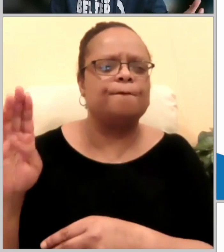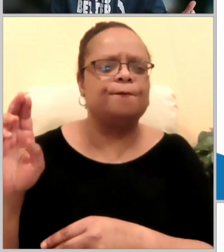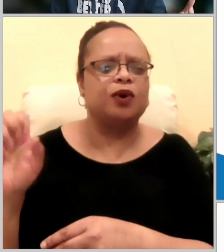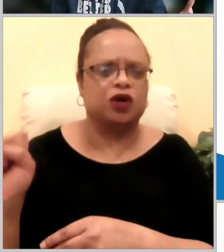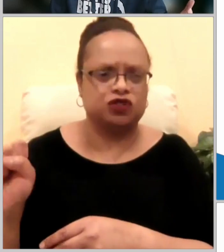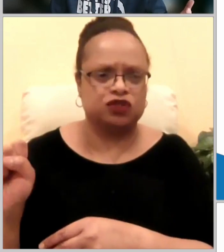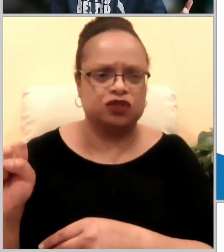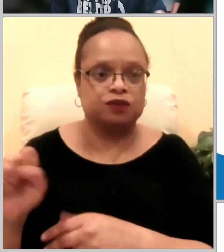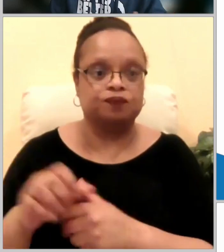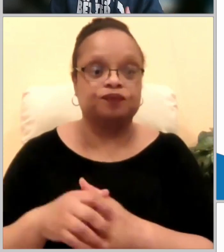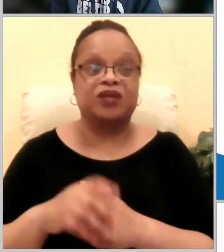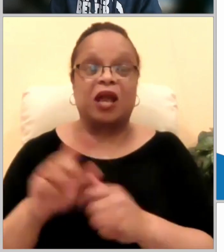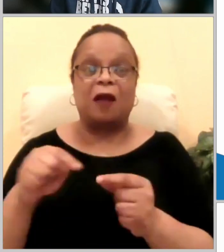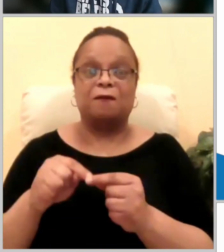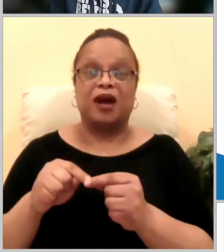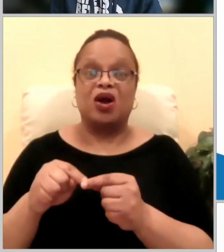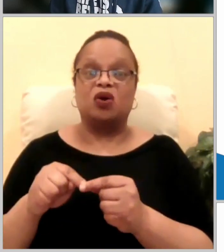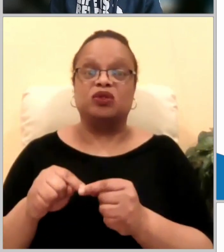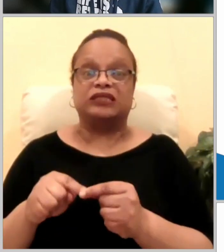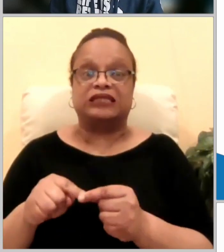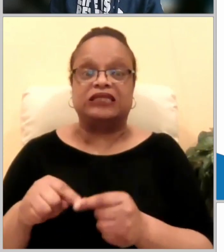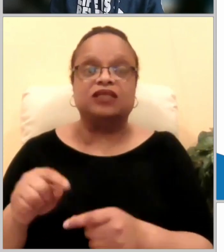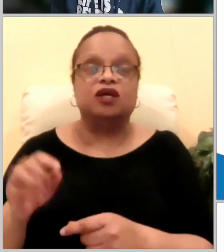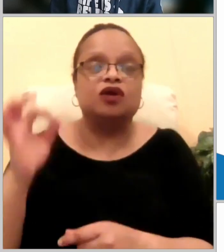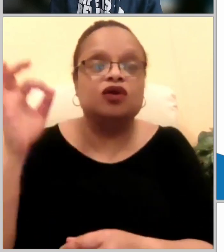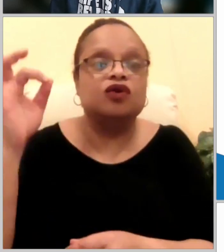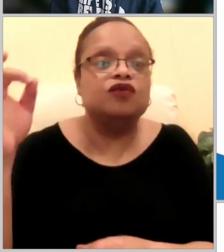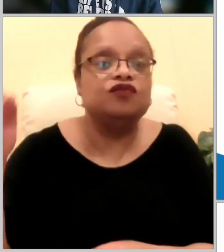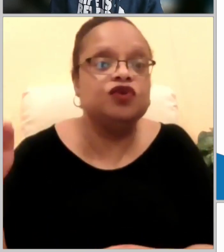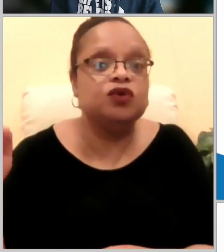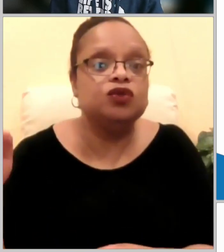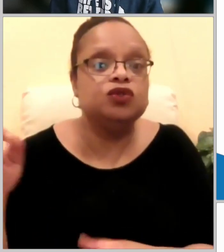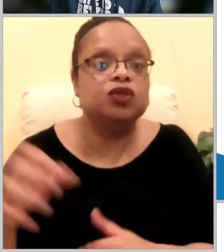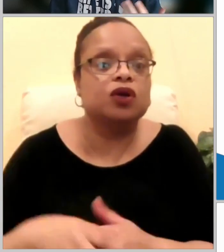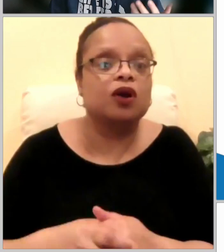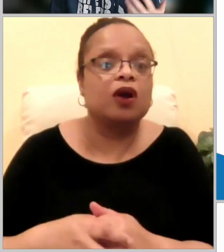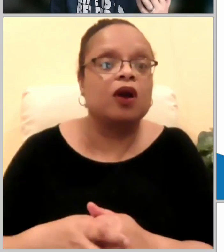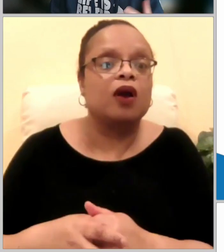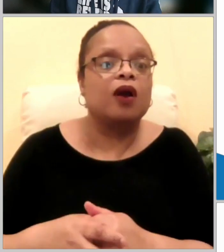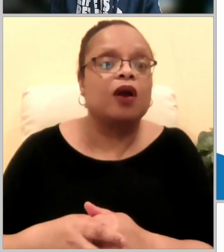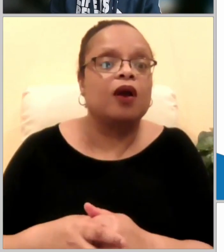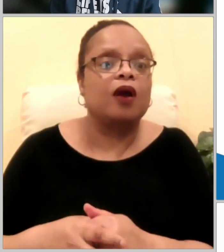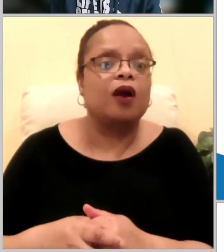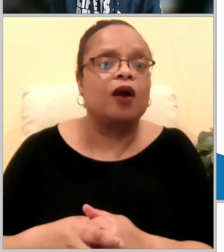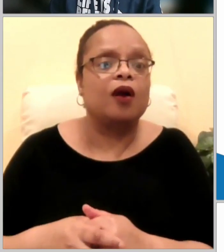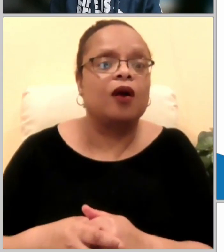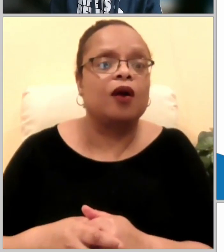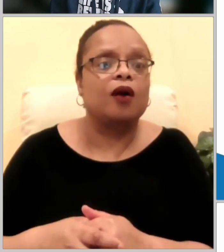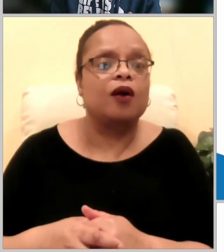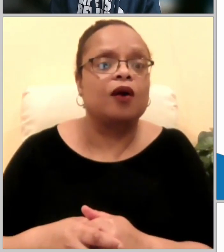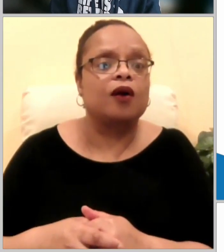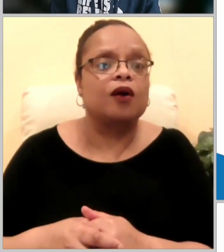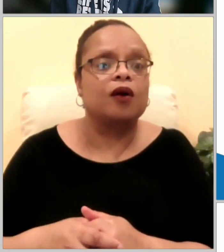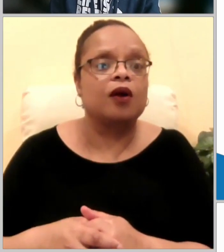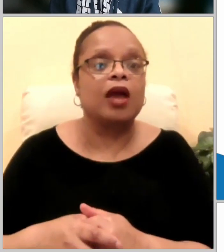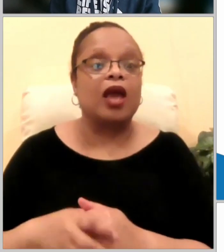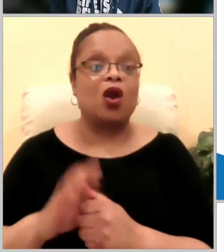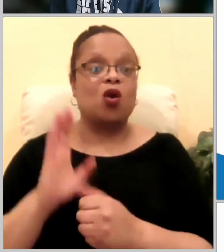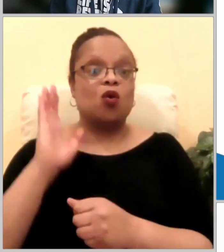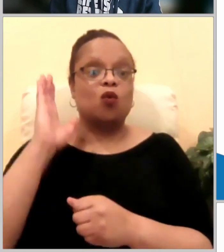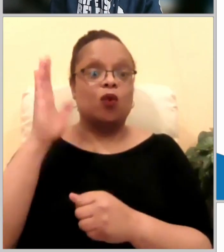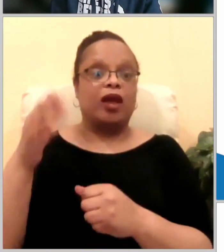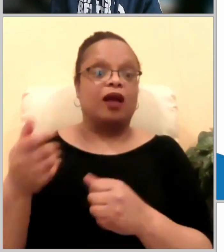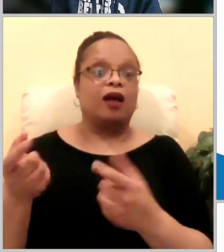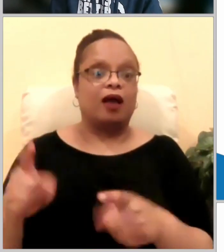respond to this prophecy well they said to one another wow i can't believe there's this famine going on over there